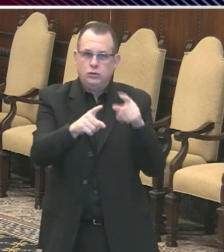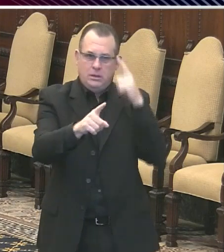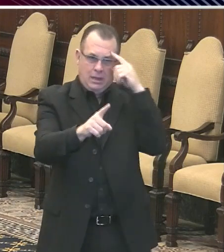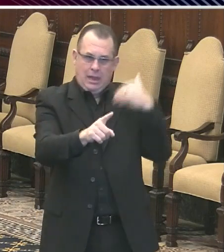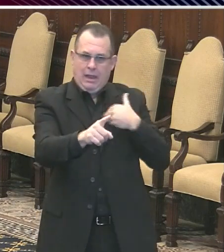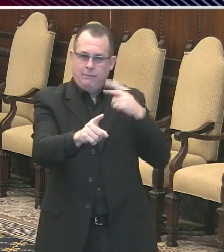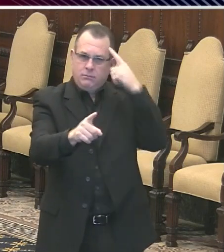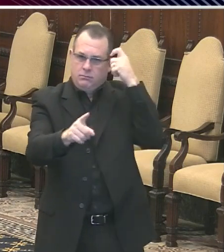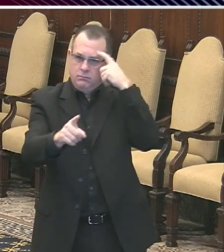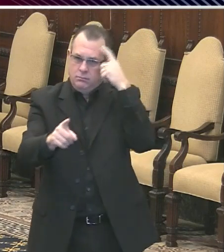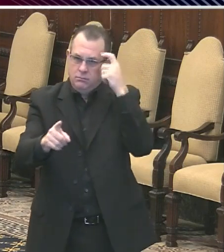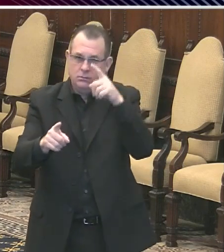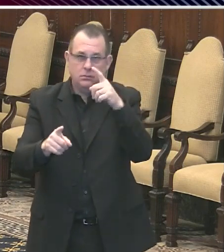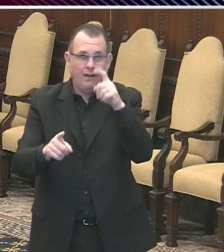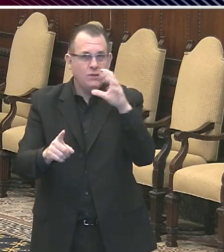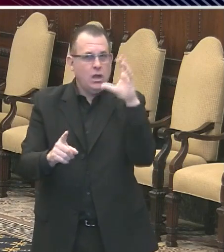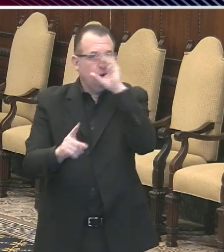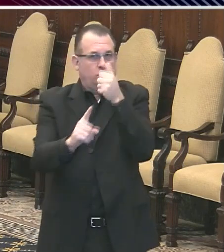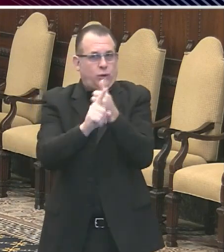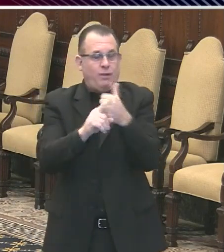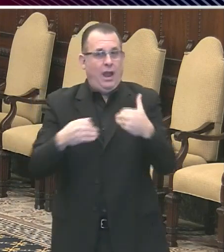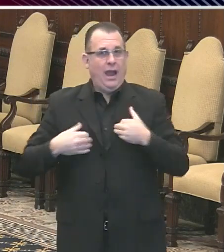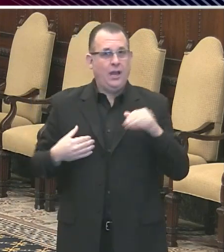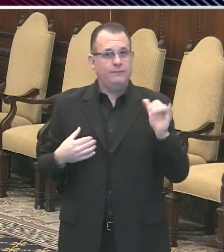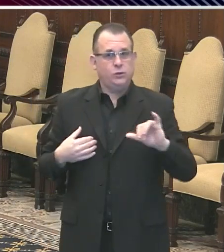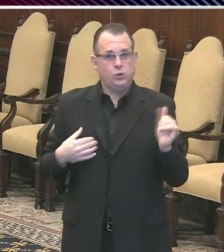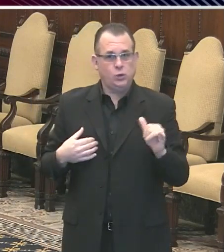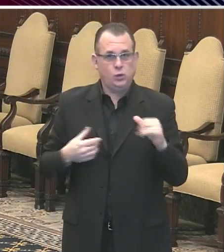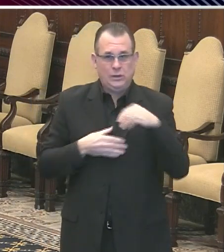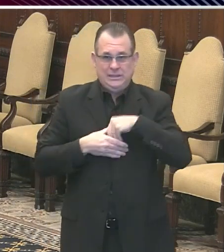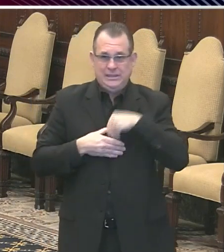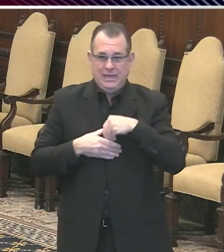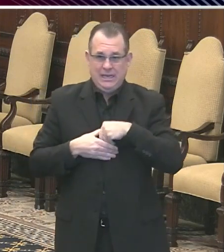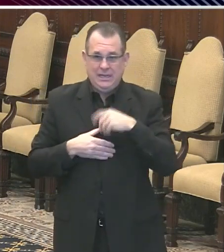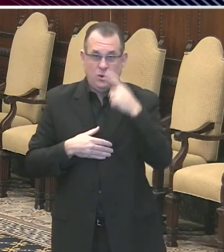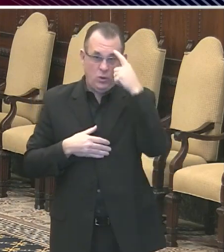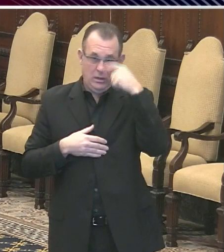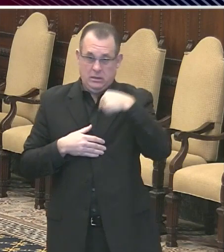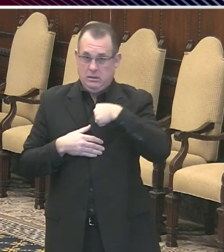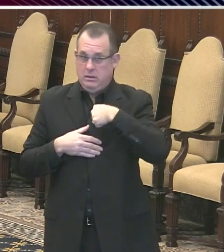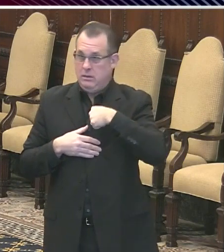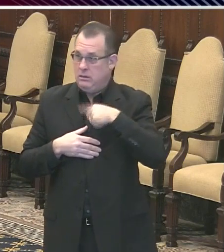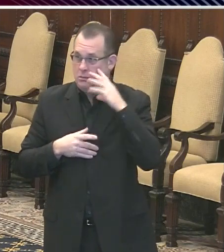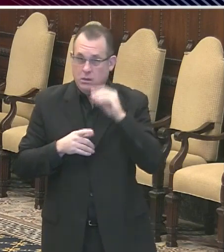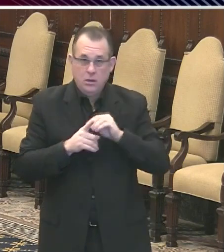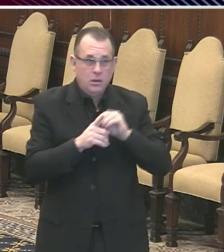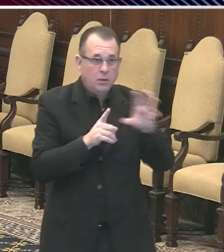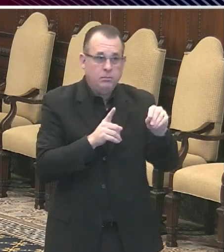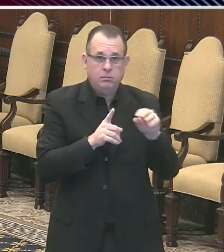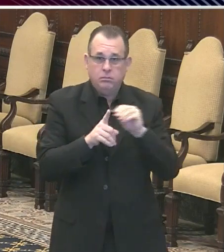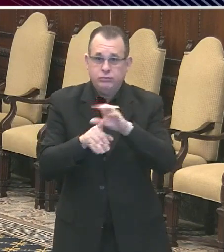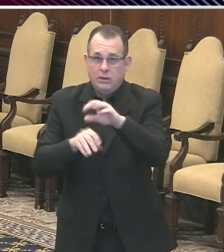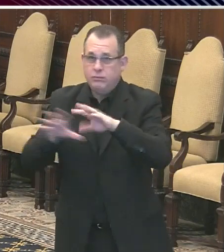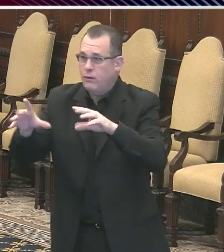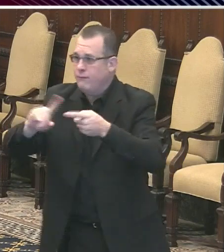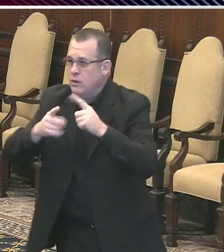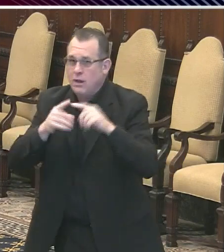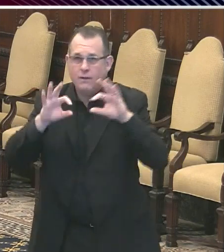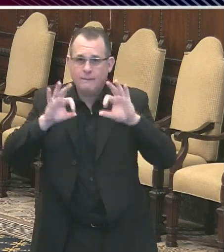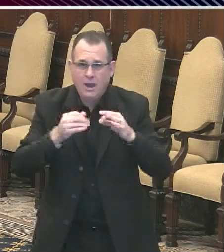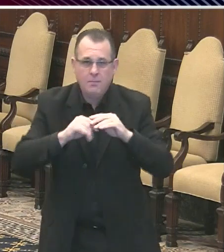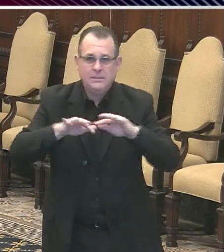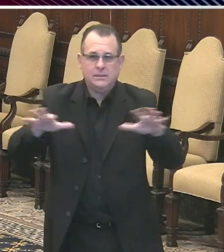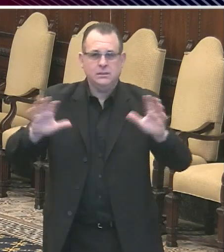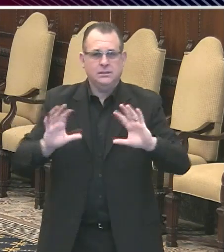So you don't want to spread this infection on to your family or your friends or your neighbors or even anybody you meet on the street. So